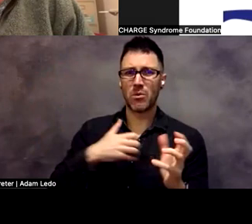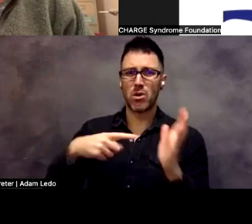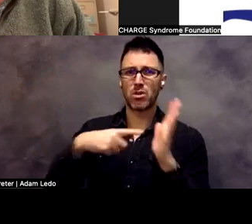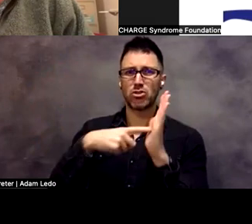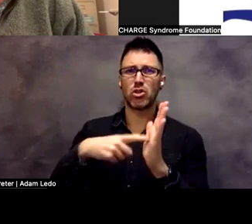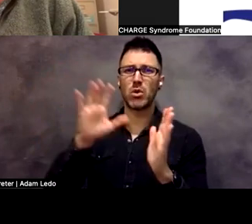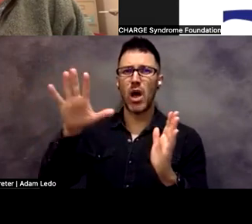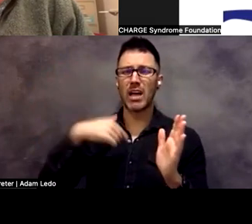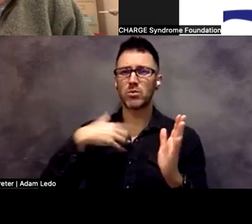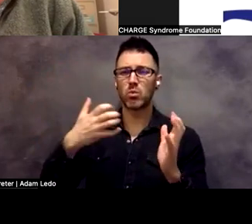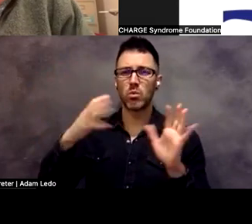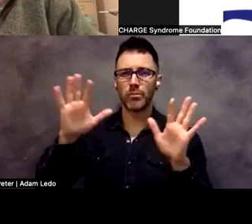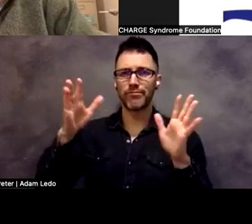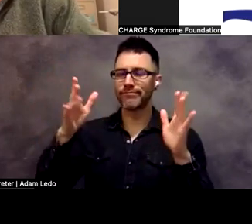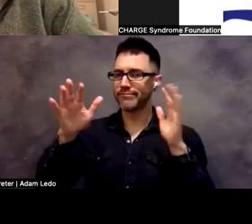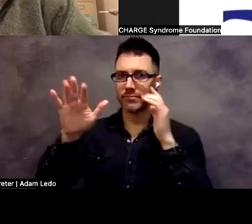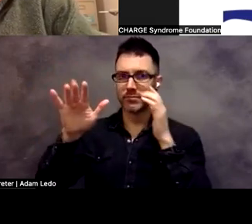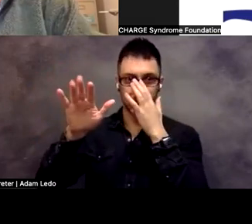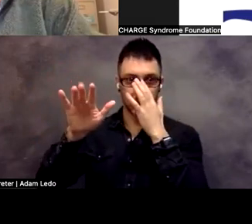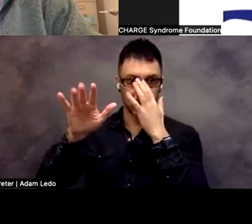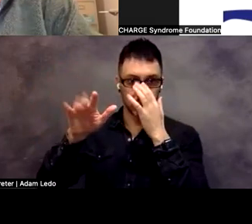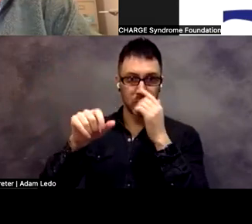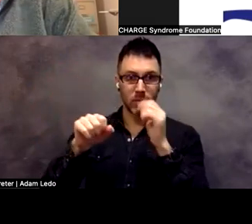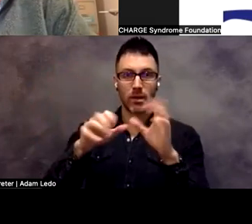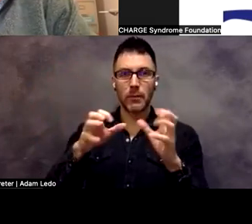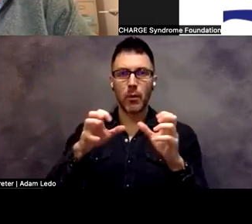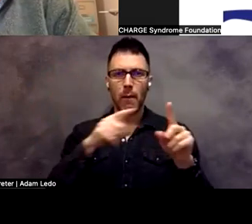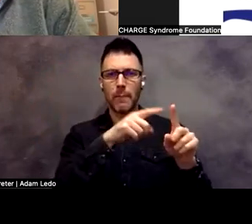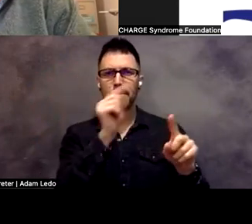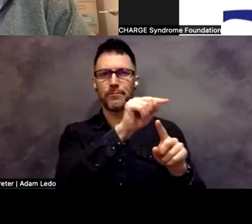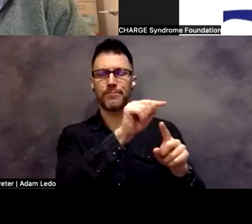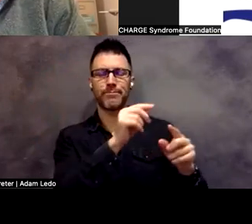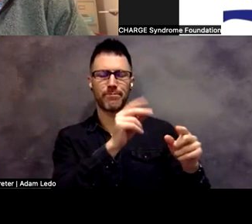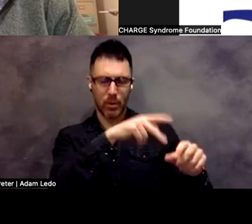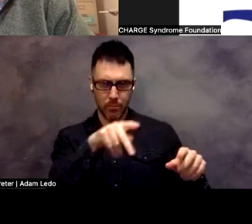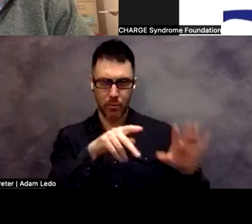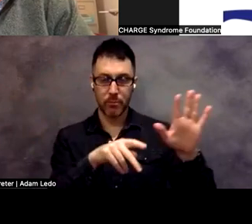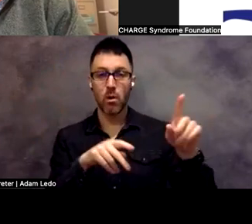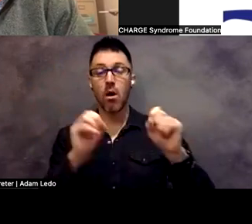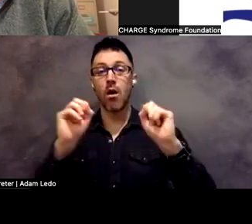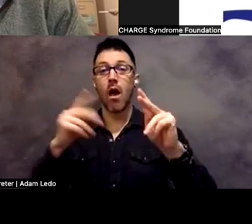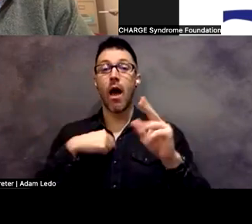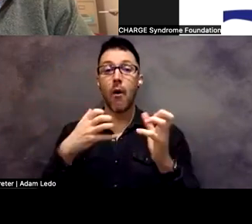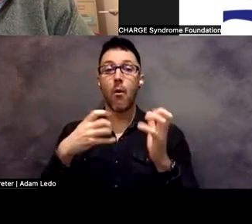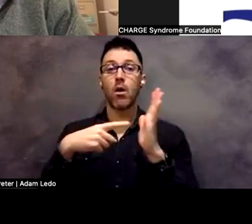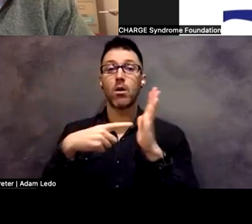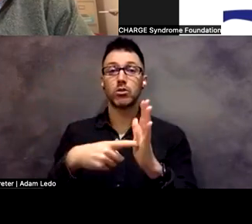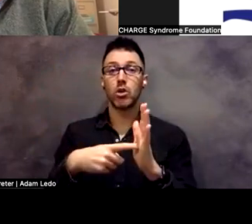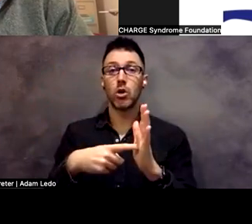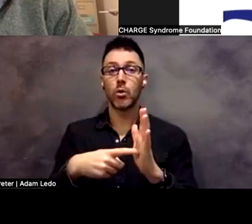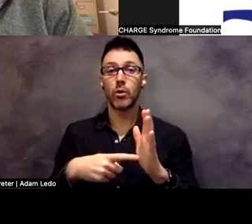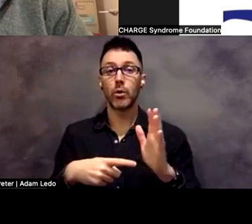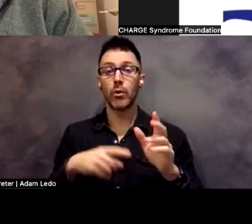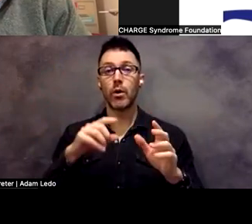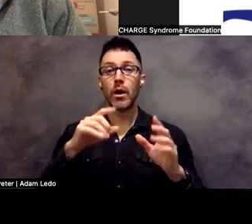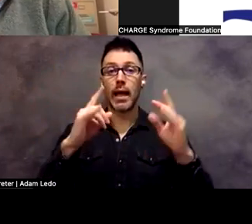wanted to bring you to, I have to get in the slideshow. Okay. I want to show you the camp abilities